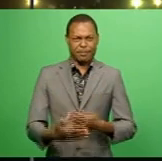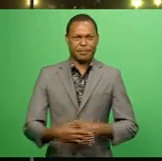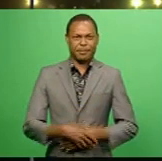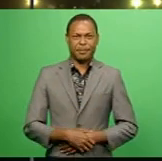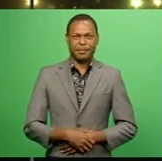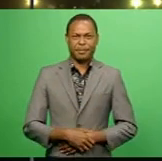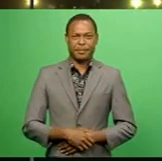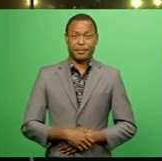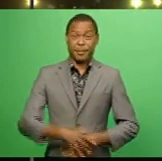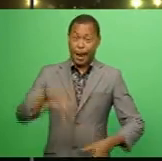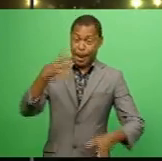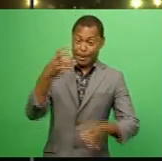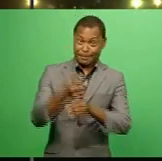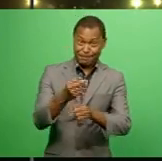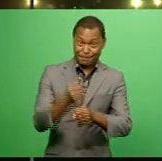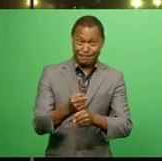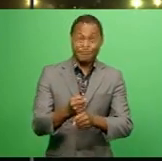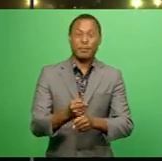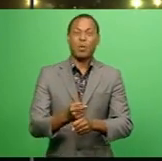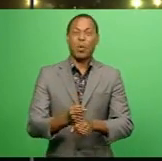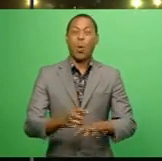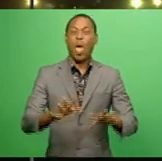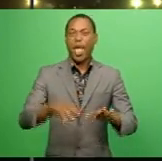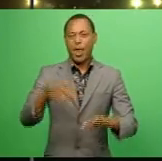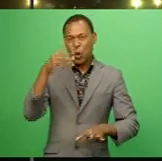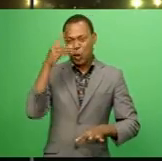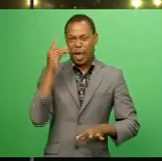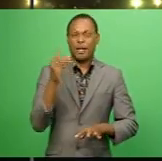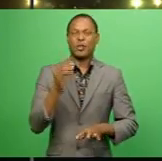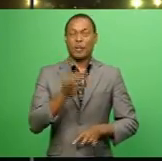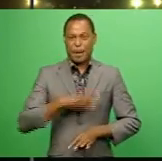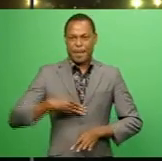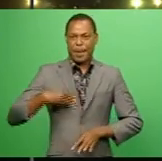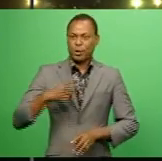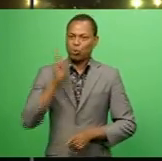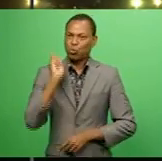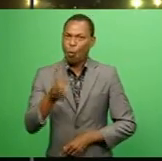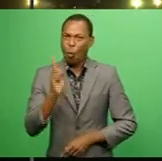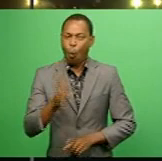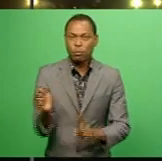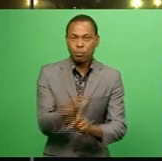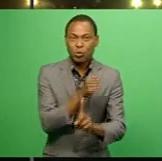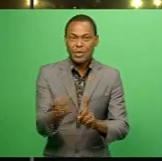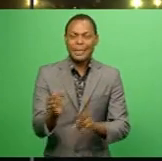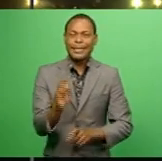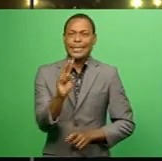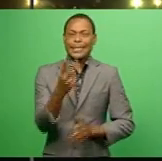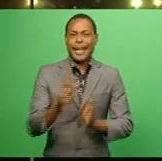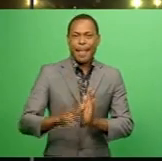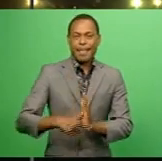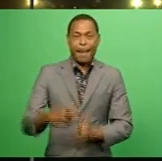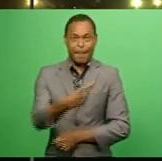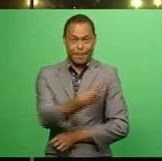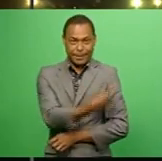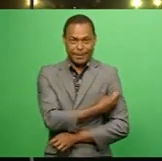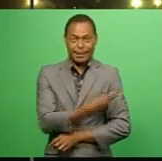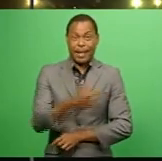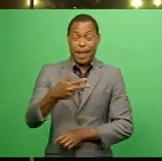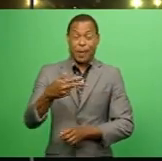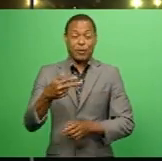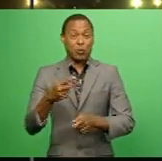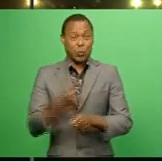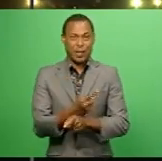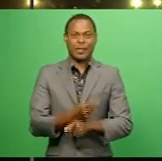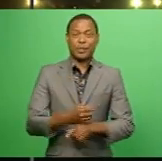And recapping our main stories, Education Ministry warns bullies second round of vaccination in about eight weeks and USP